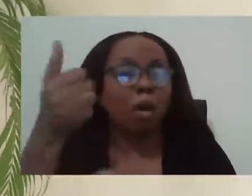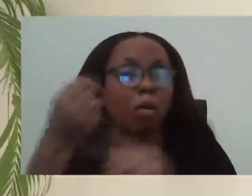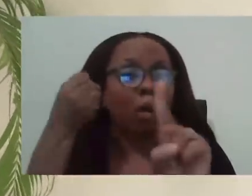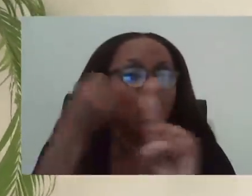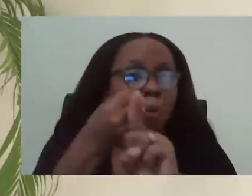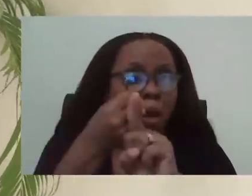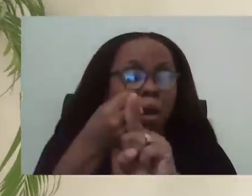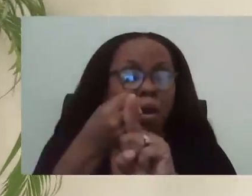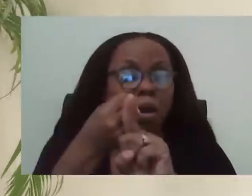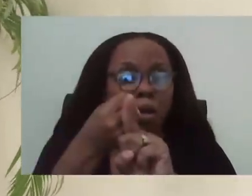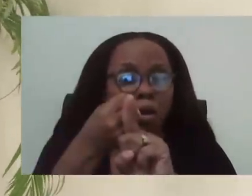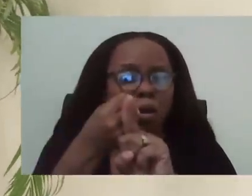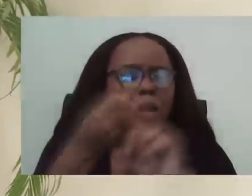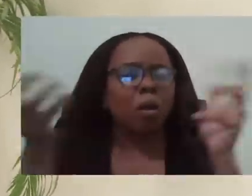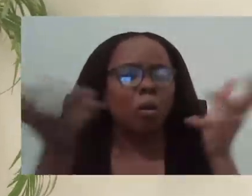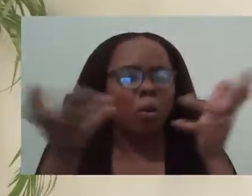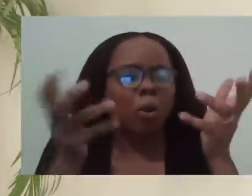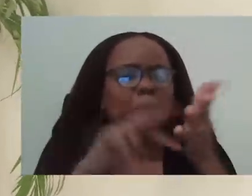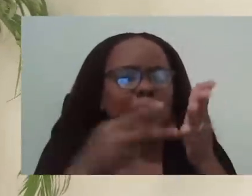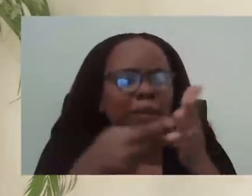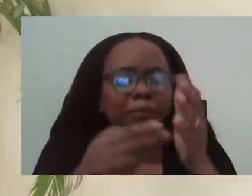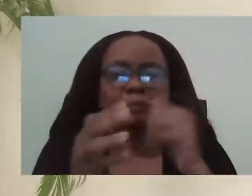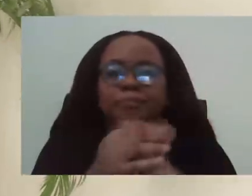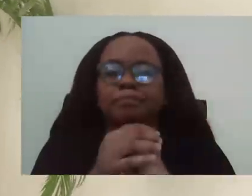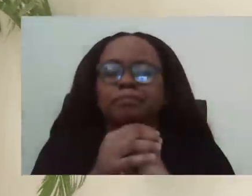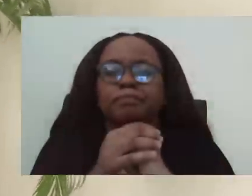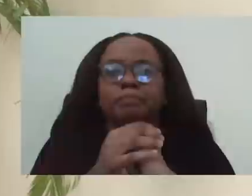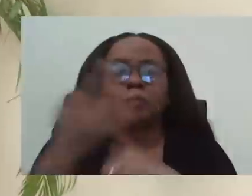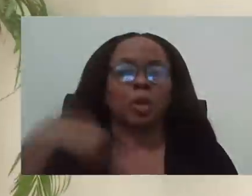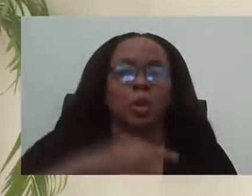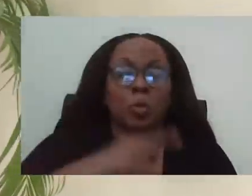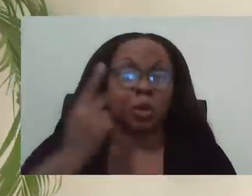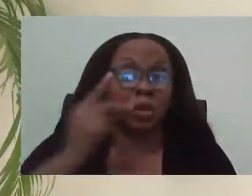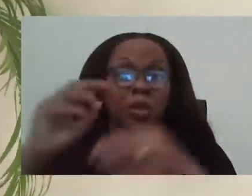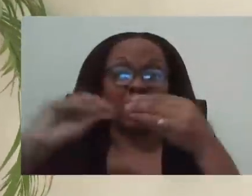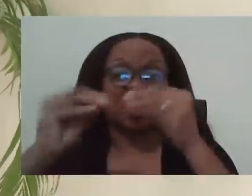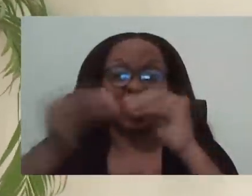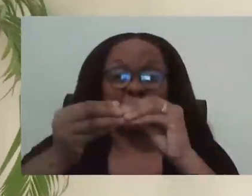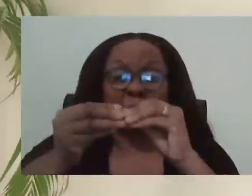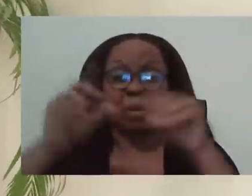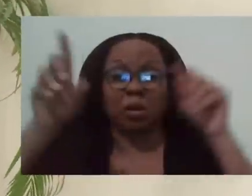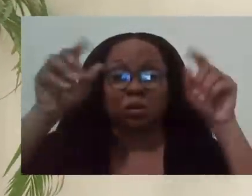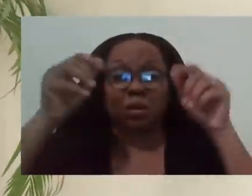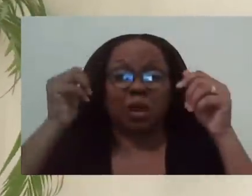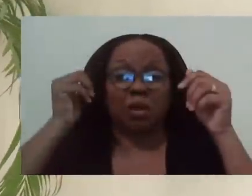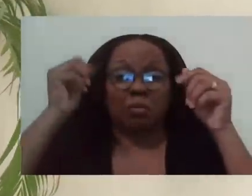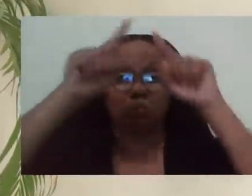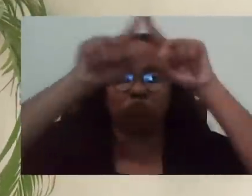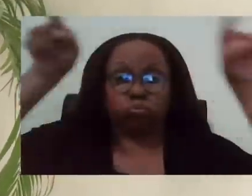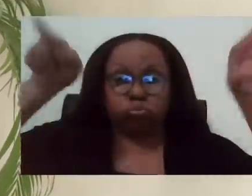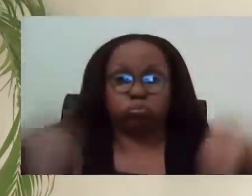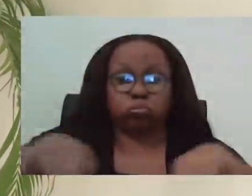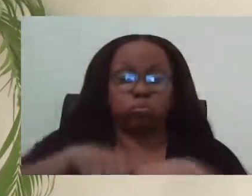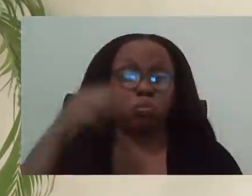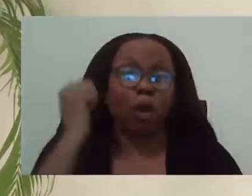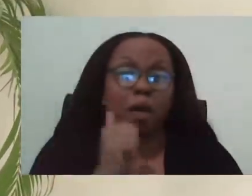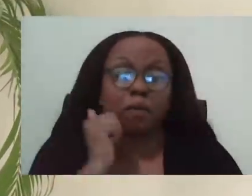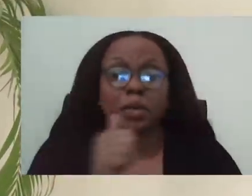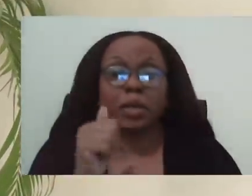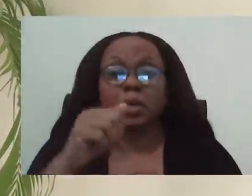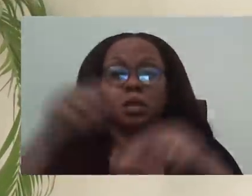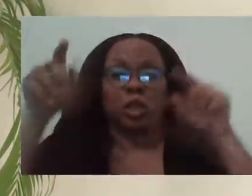think about the numbers that are being reported on the dashboard, the numbers of people being infected and dying from COVID-19.